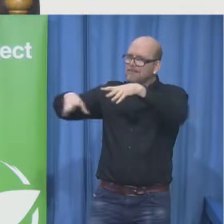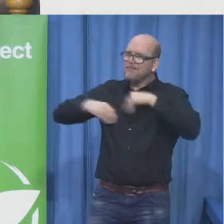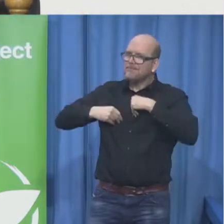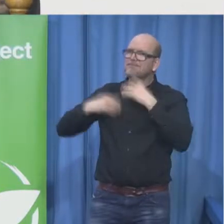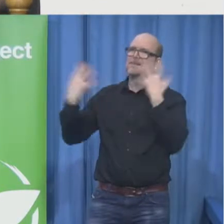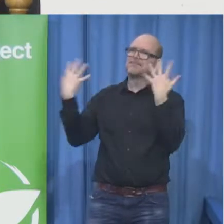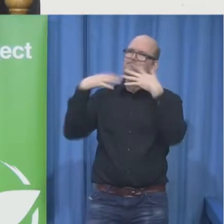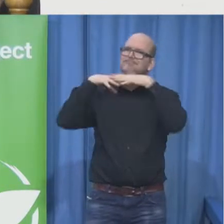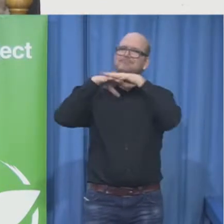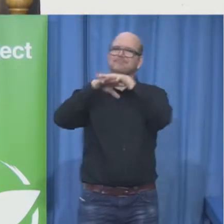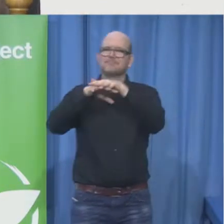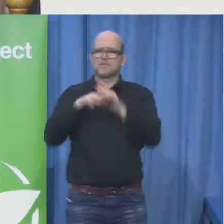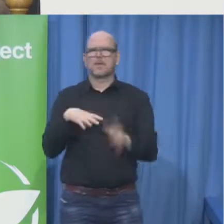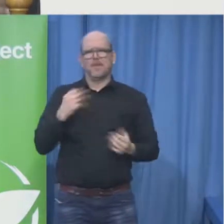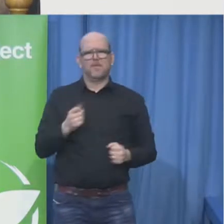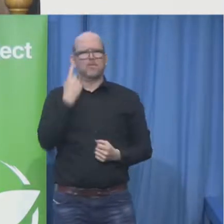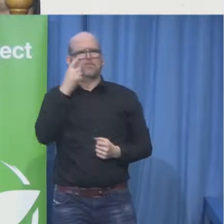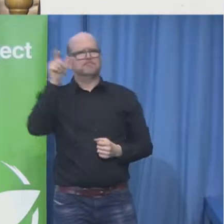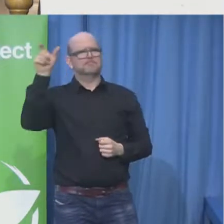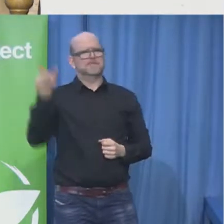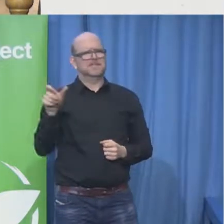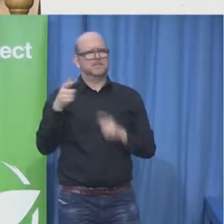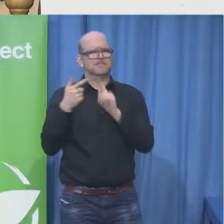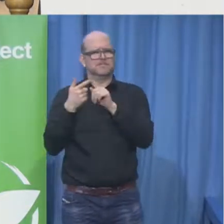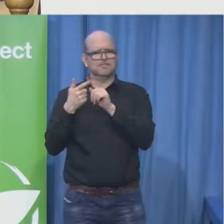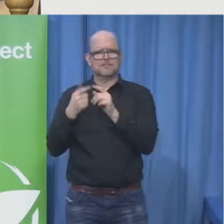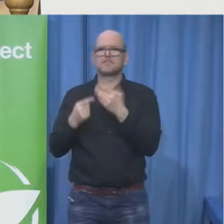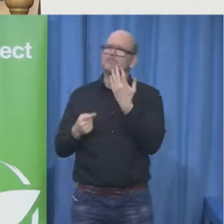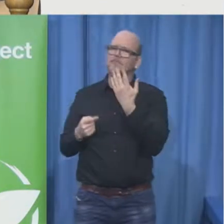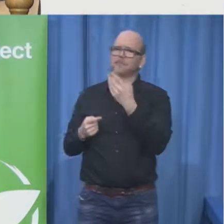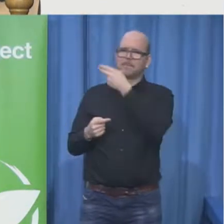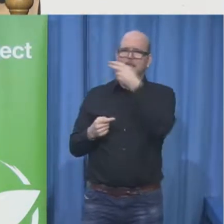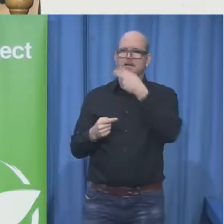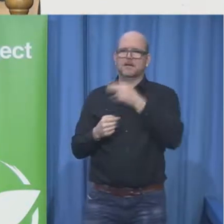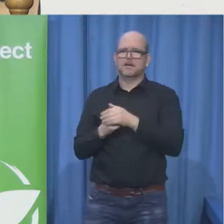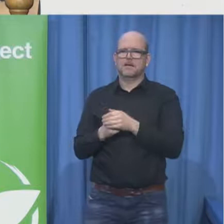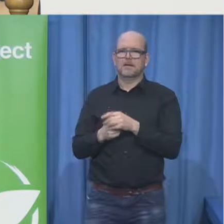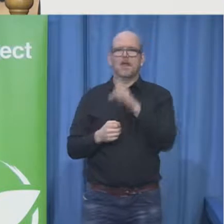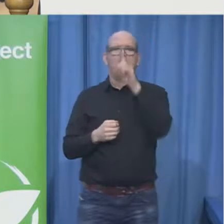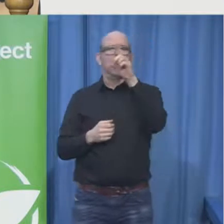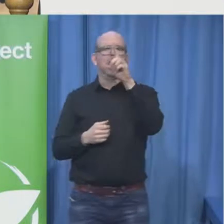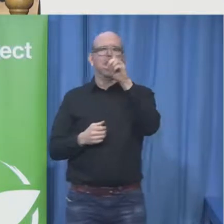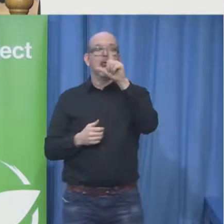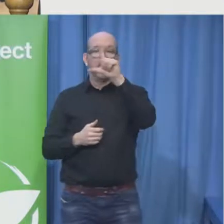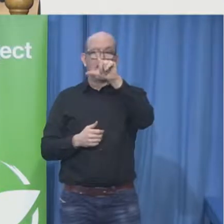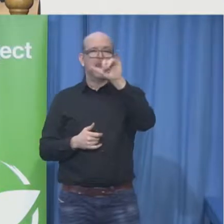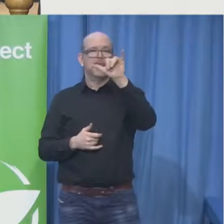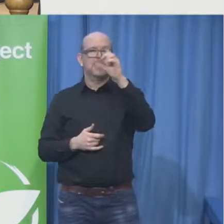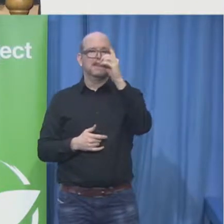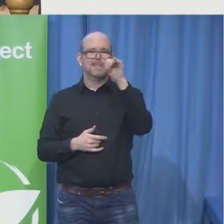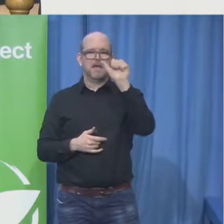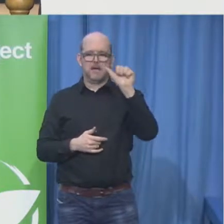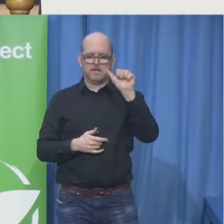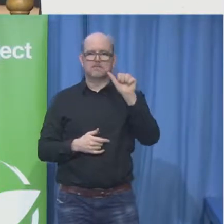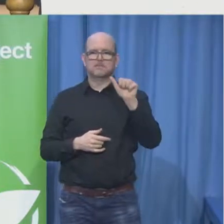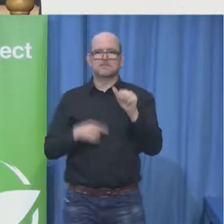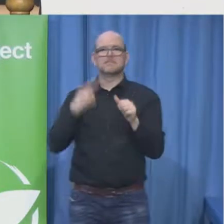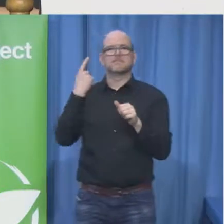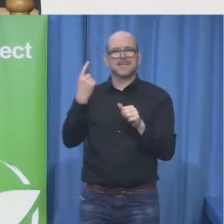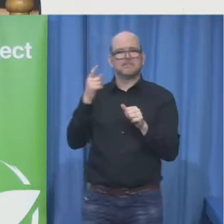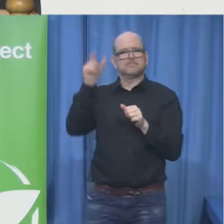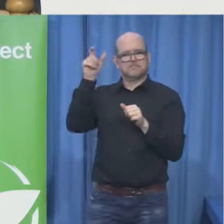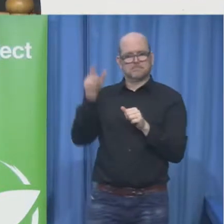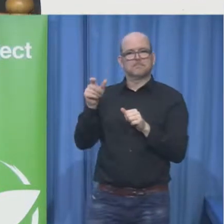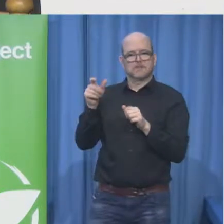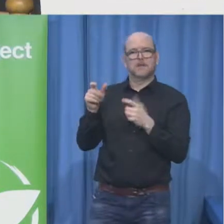peek to what really life is for a person who is blind and he sees the person behind the disability so